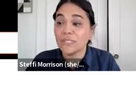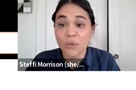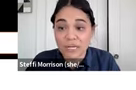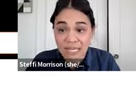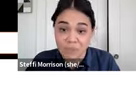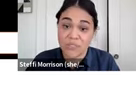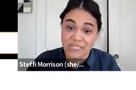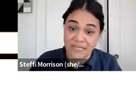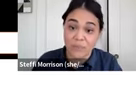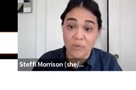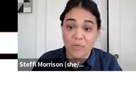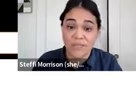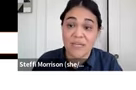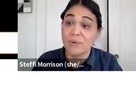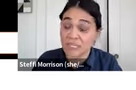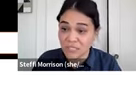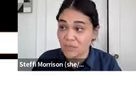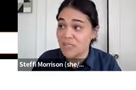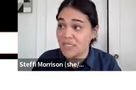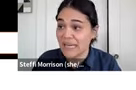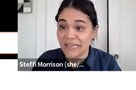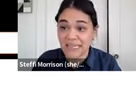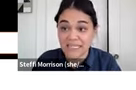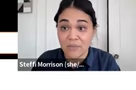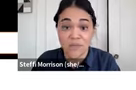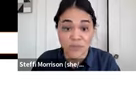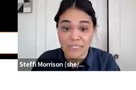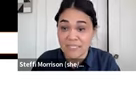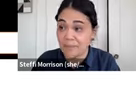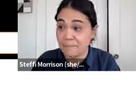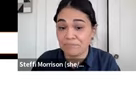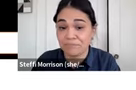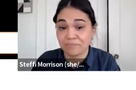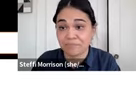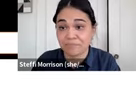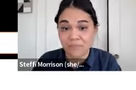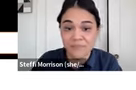only 28% reported that they were consuming at that same frequency.